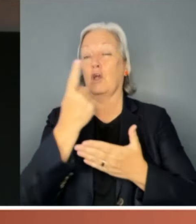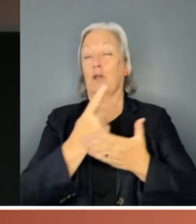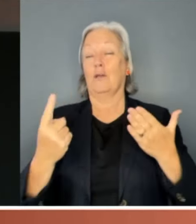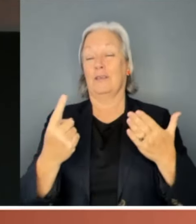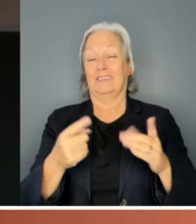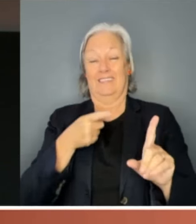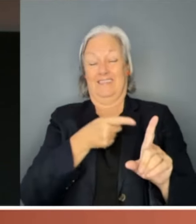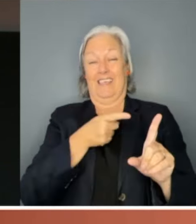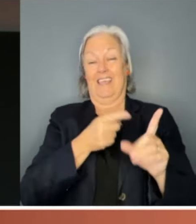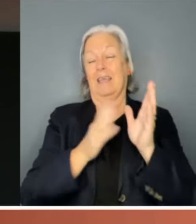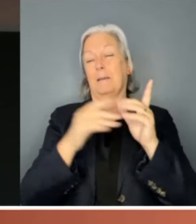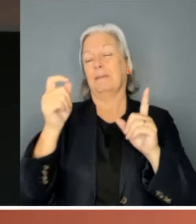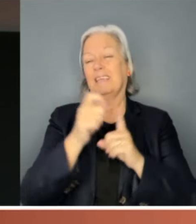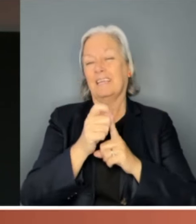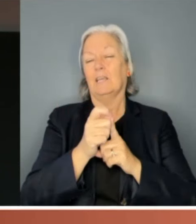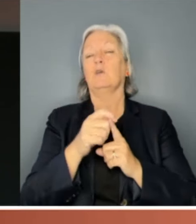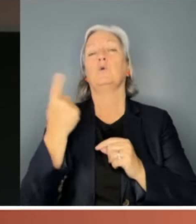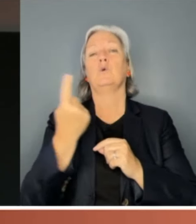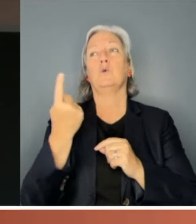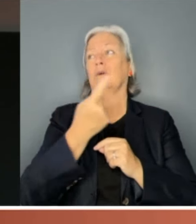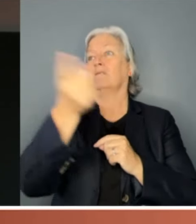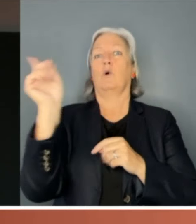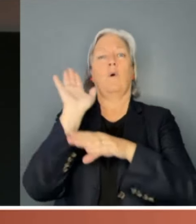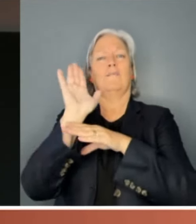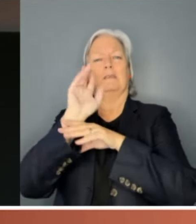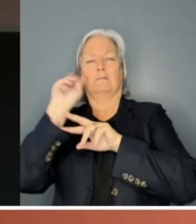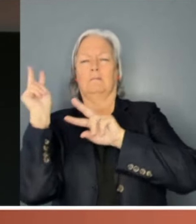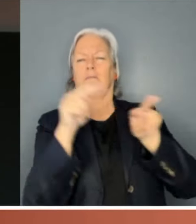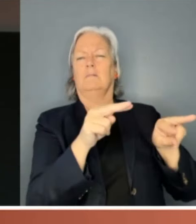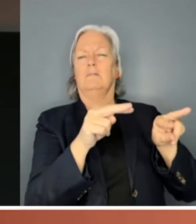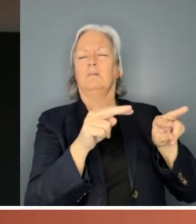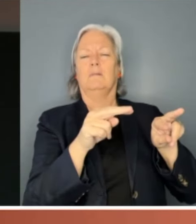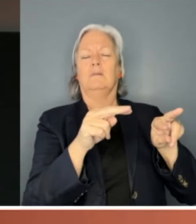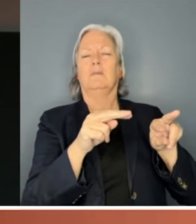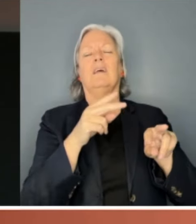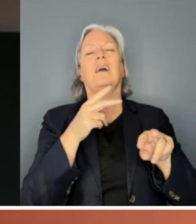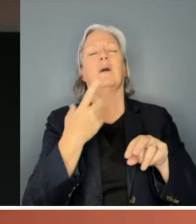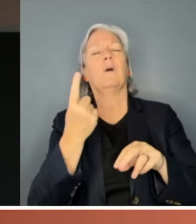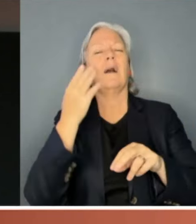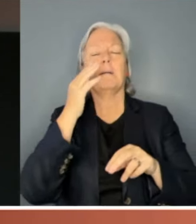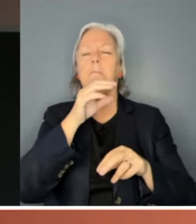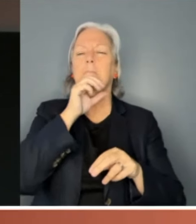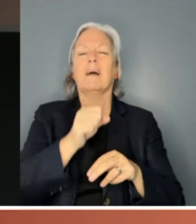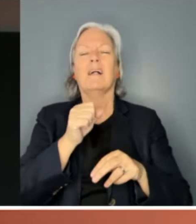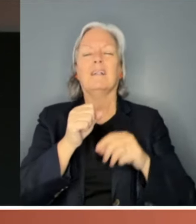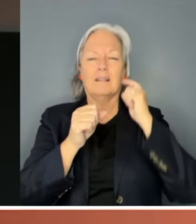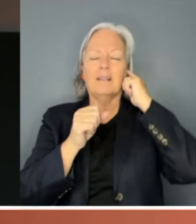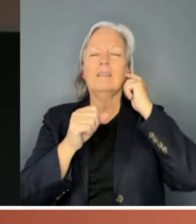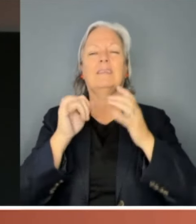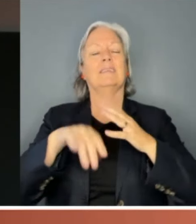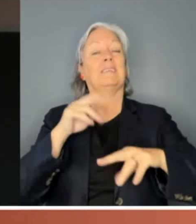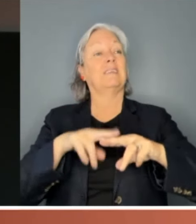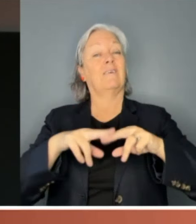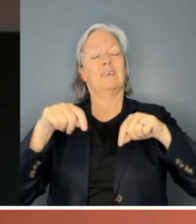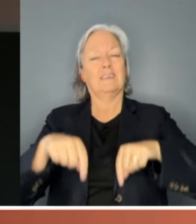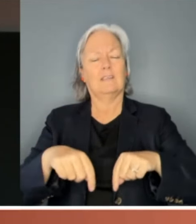captured broad public attention. The shared video image of young male staffers in this House masturbating